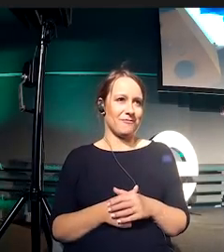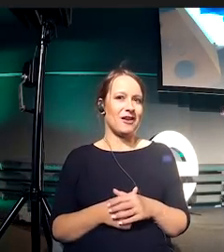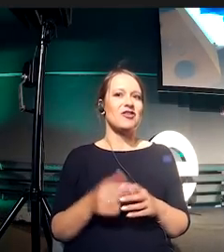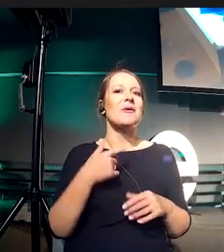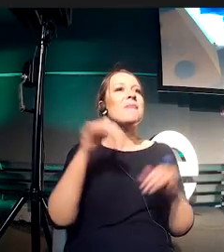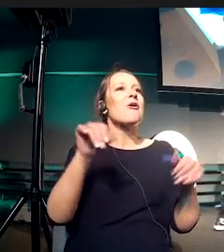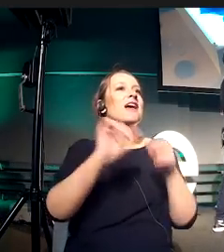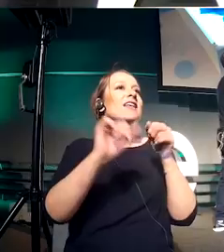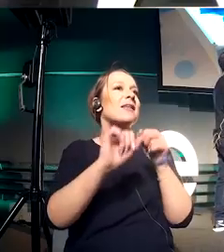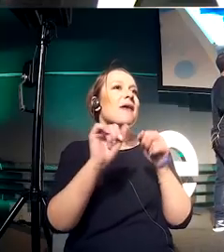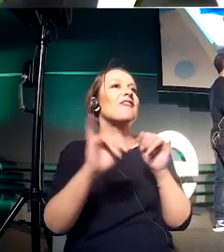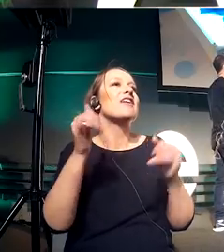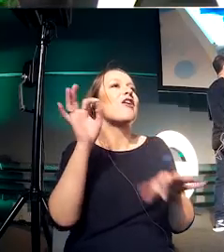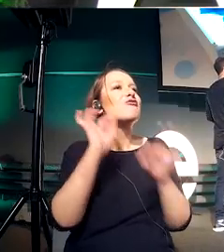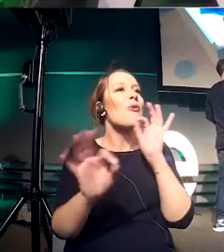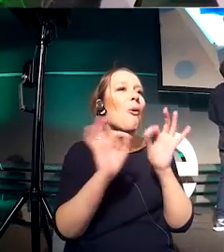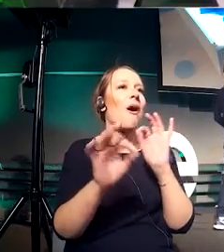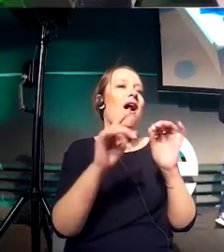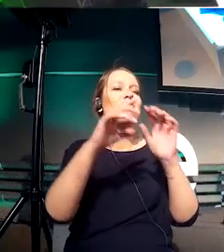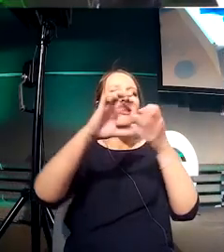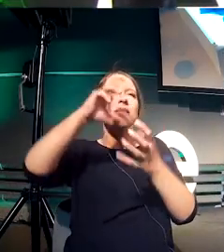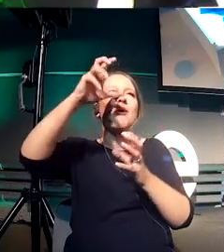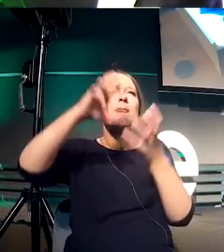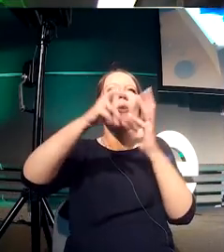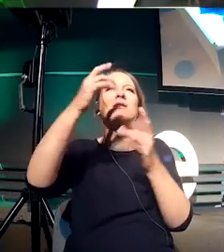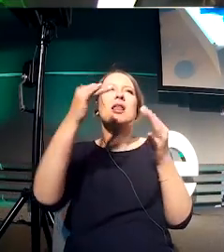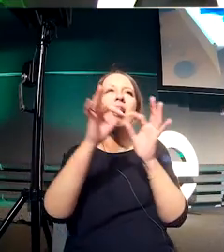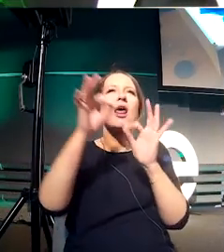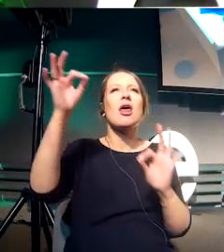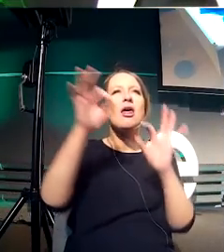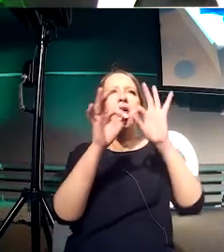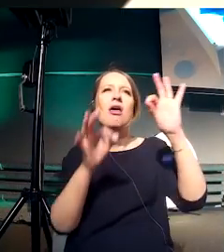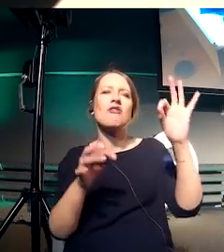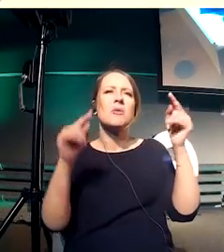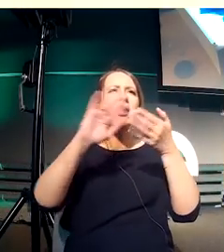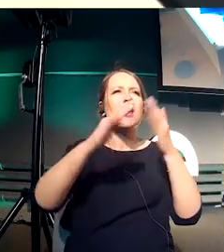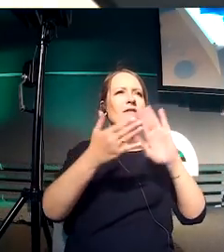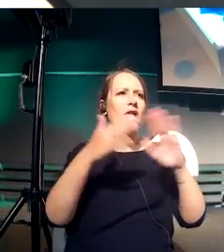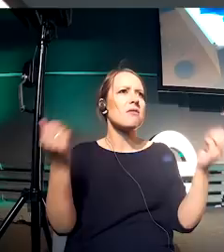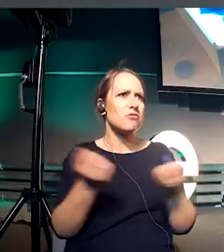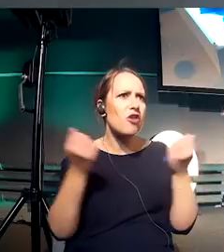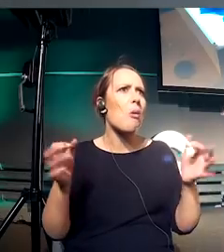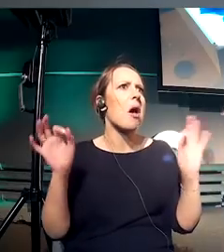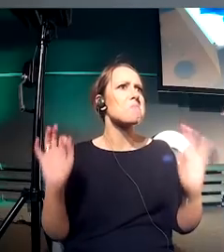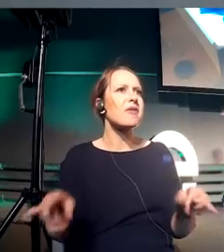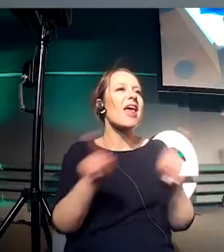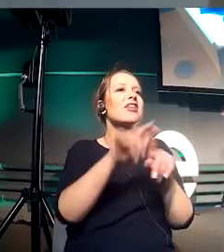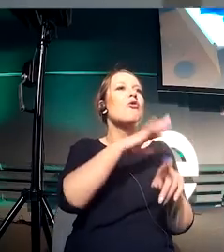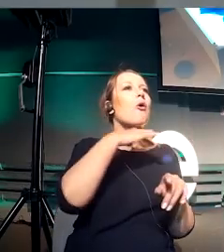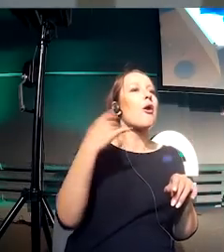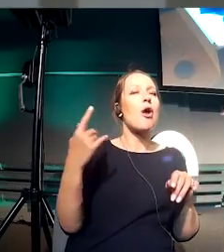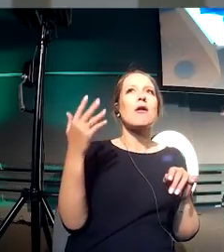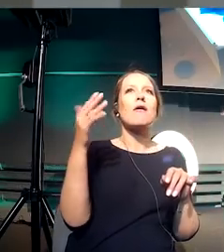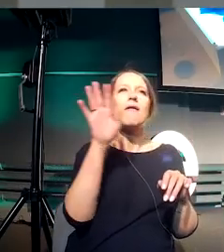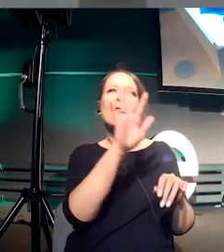and how the different shades of the colors are going to work with one another. And this is a line of many,